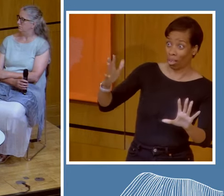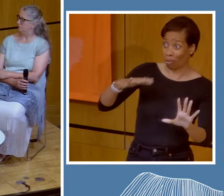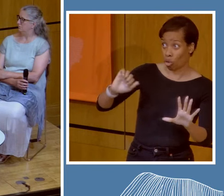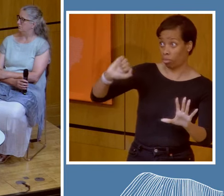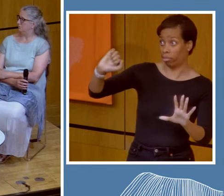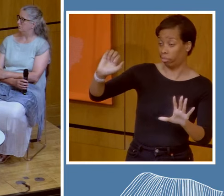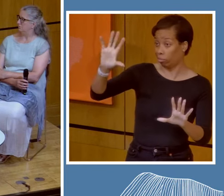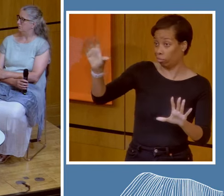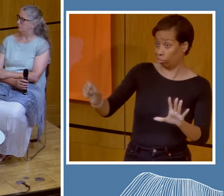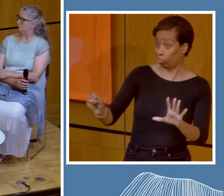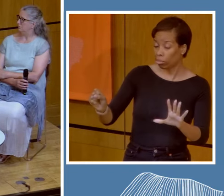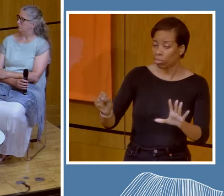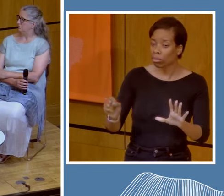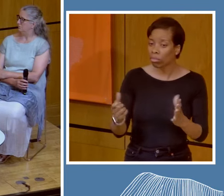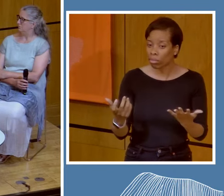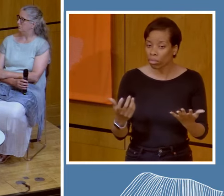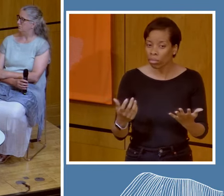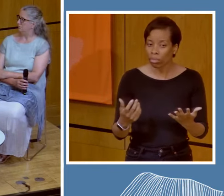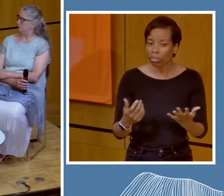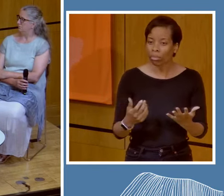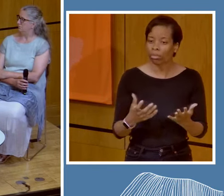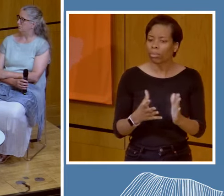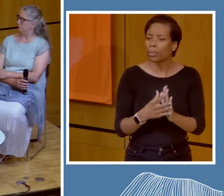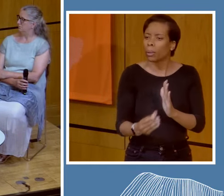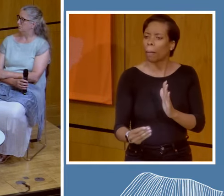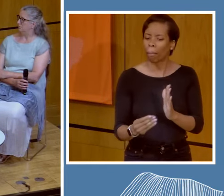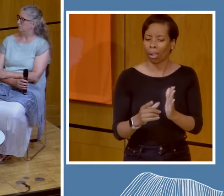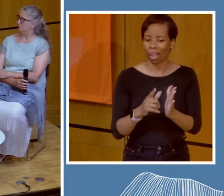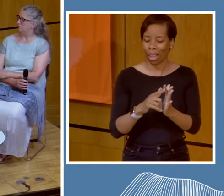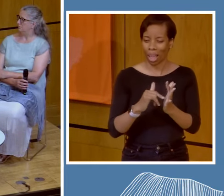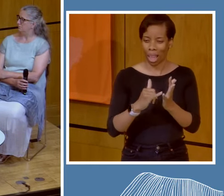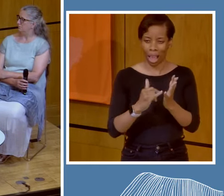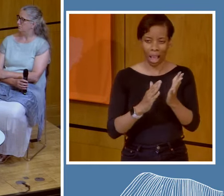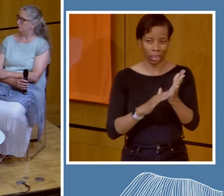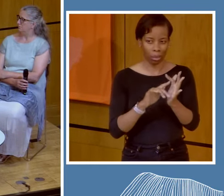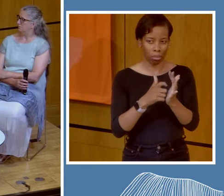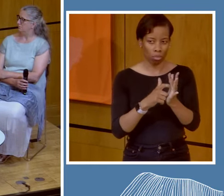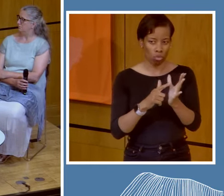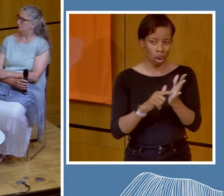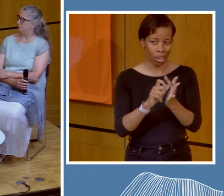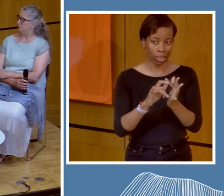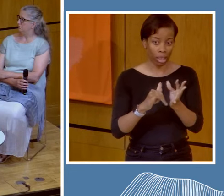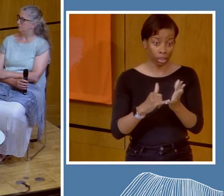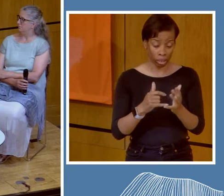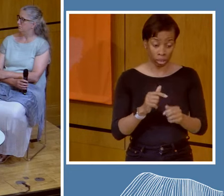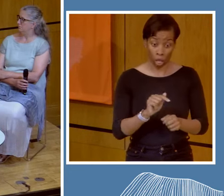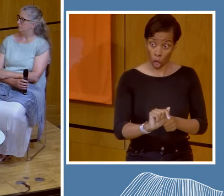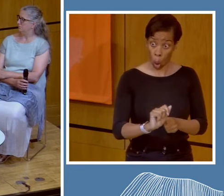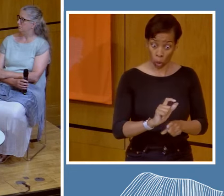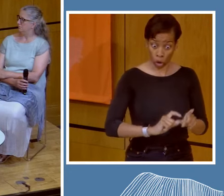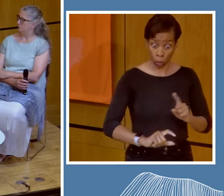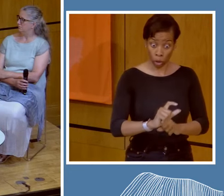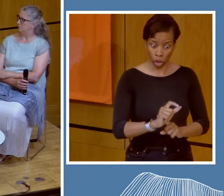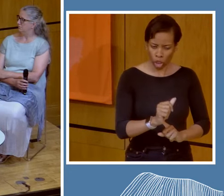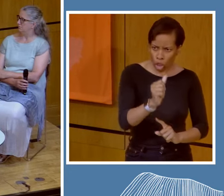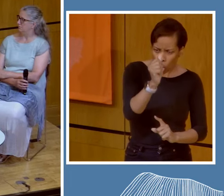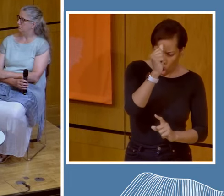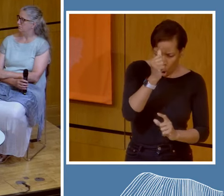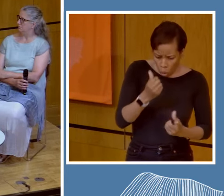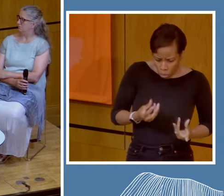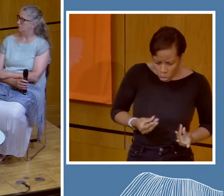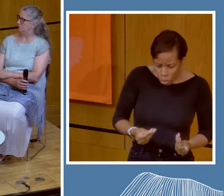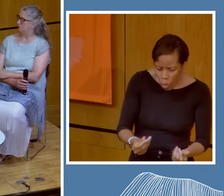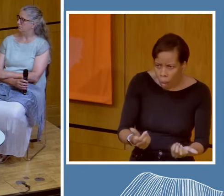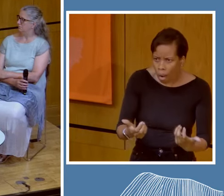Esmeraldas, for example, they know it's an ancestral territory. They know how the land works. The same goes for the other